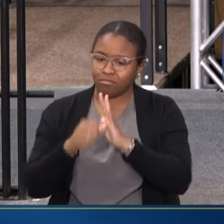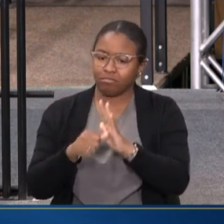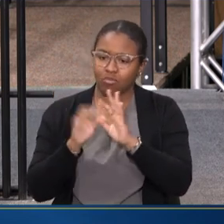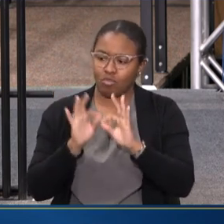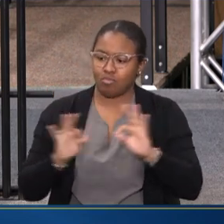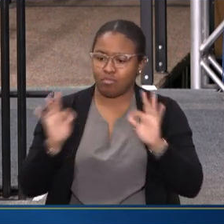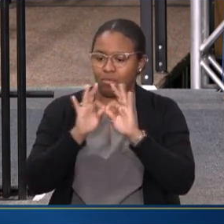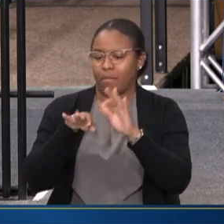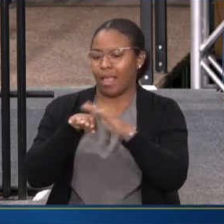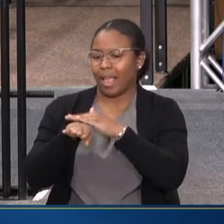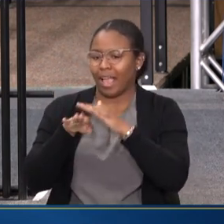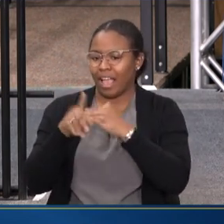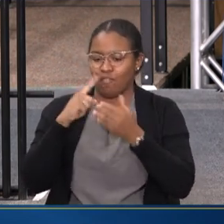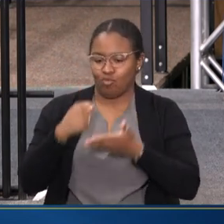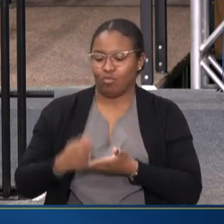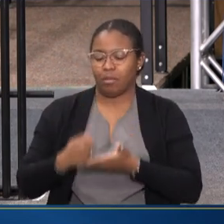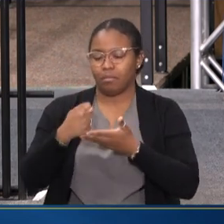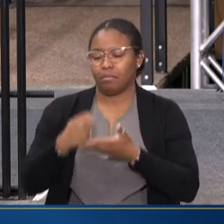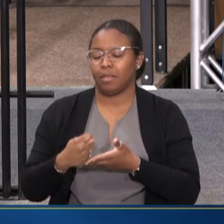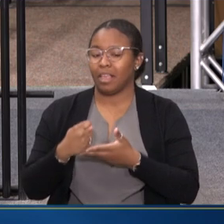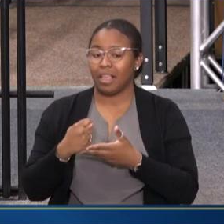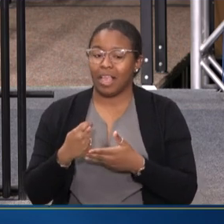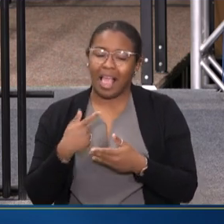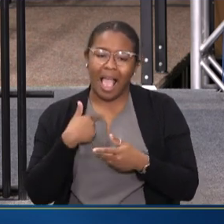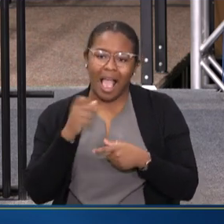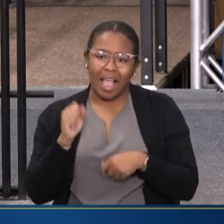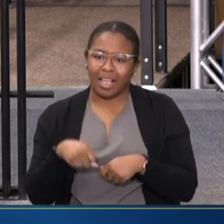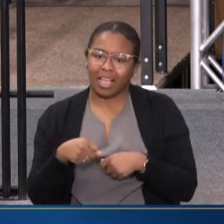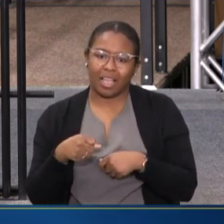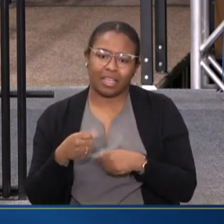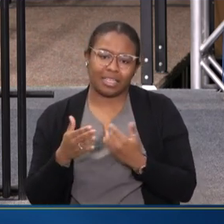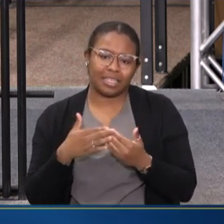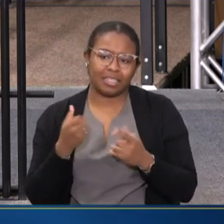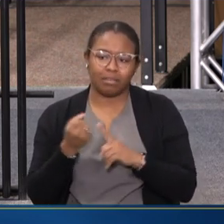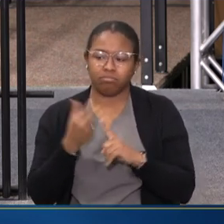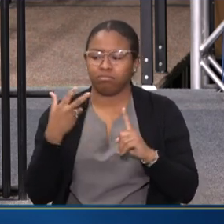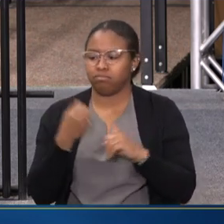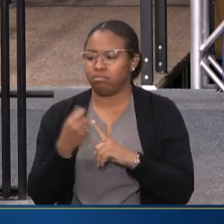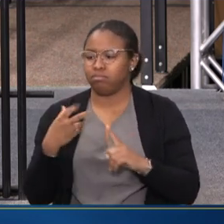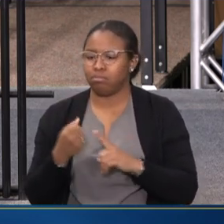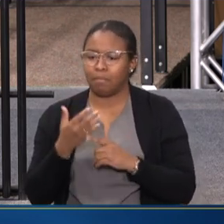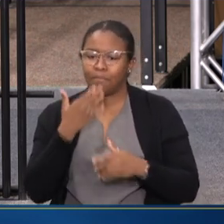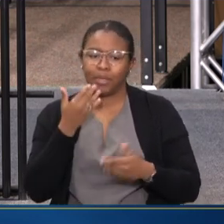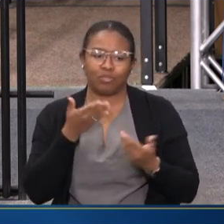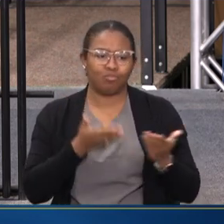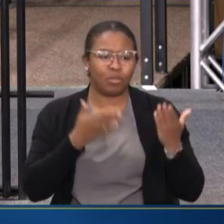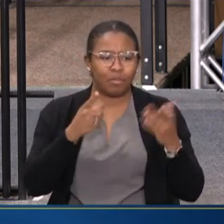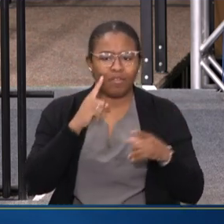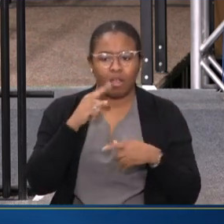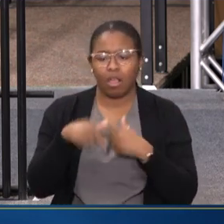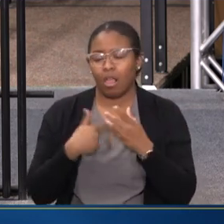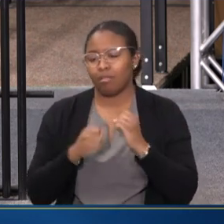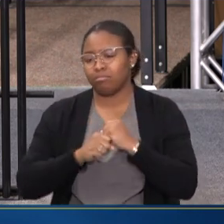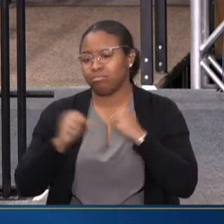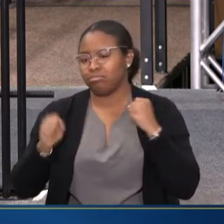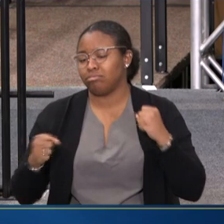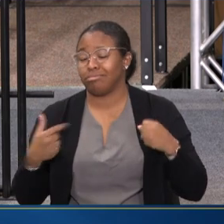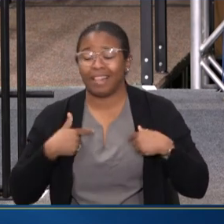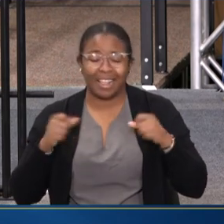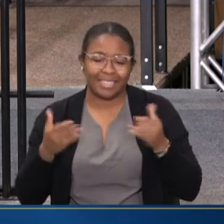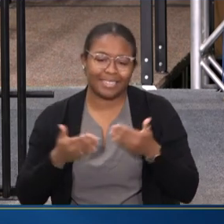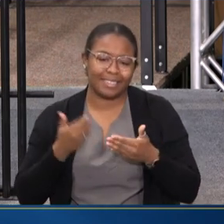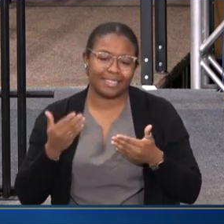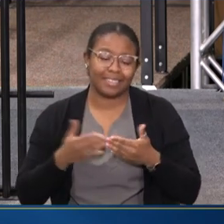ACCESS TO TREATMENT. I COULD EASILY TALK ABOUT WHAT THOSE BEST PRACTICES ARE FOR HOURS AND HOURS, BUT I WOULD JUST